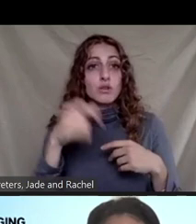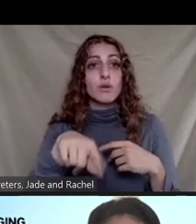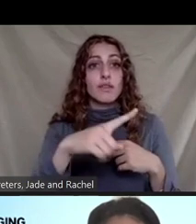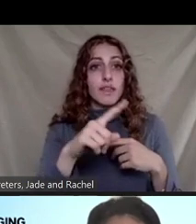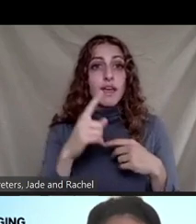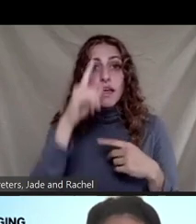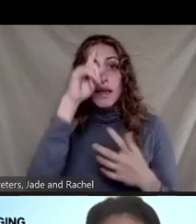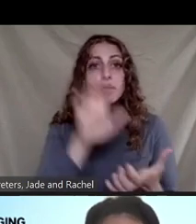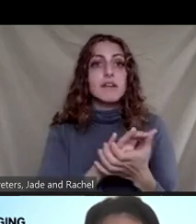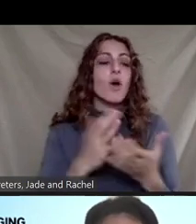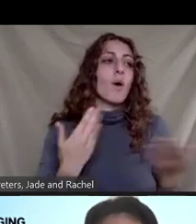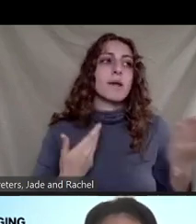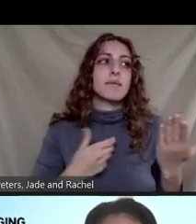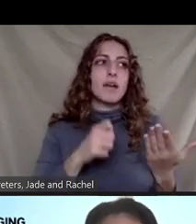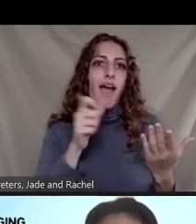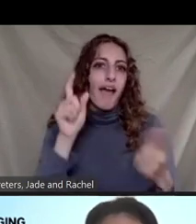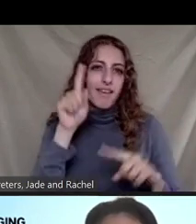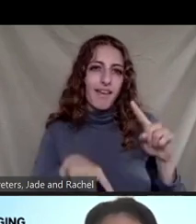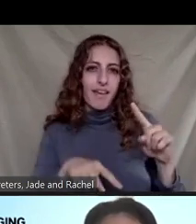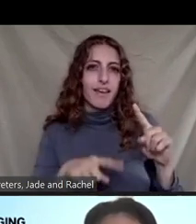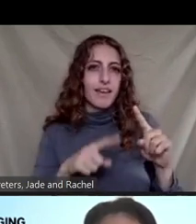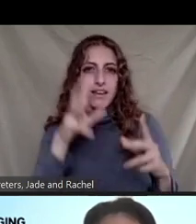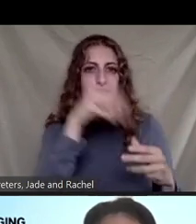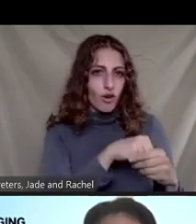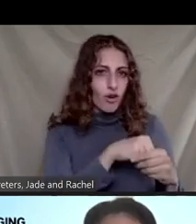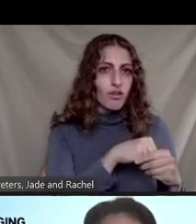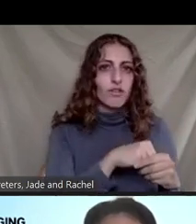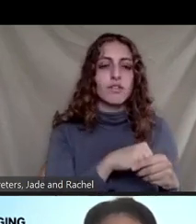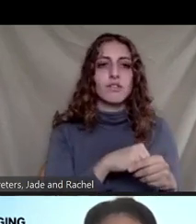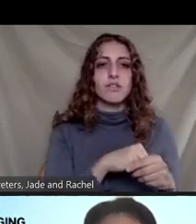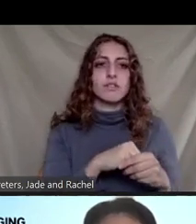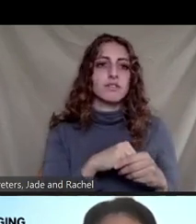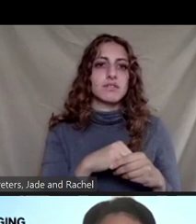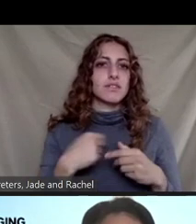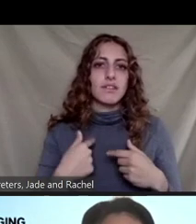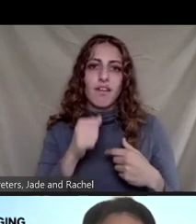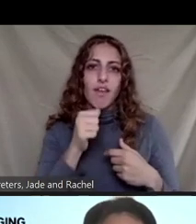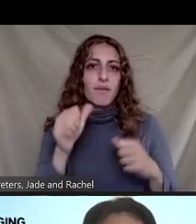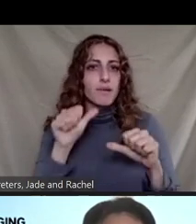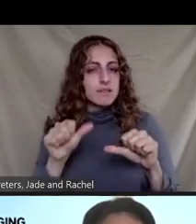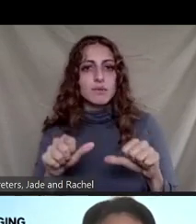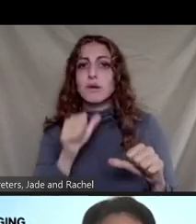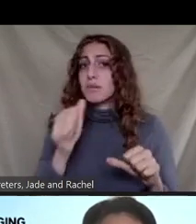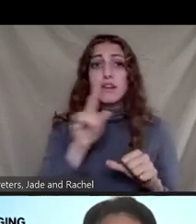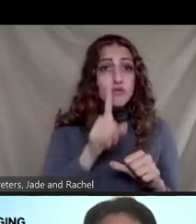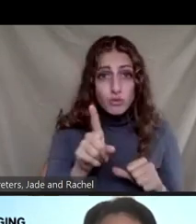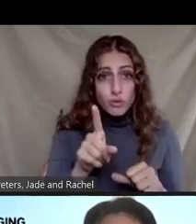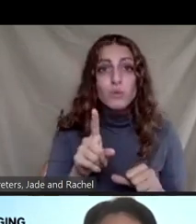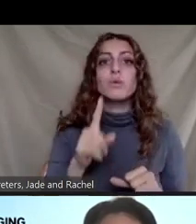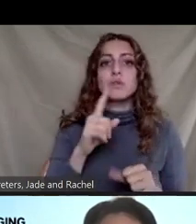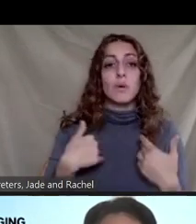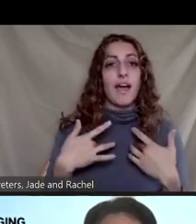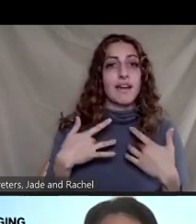not be eligible, although that is not the case. So generally, what I generally do, I generally